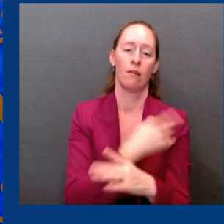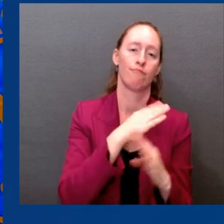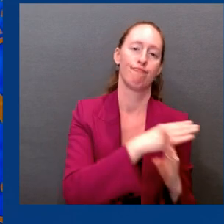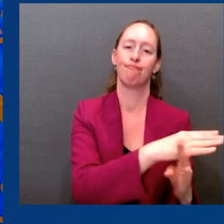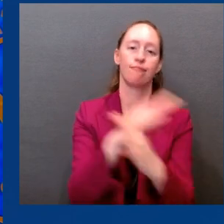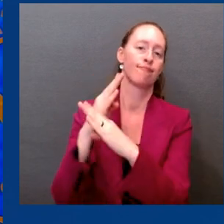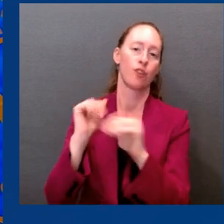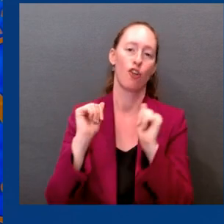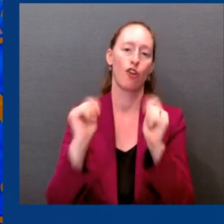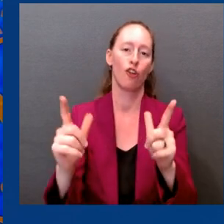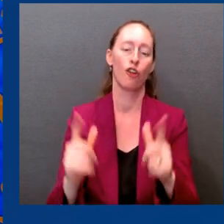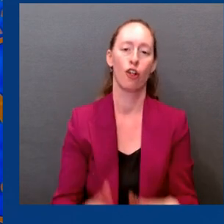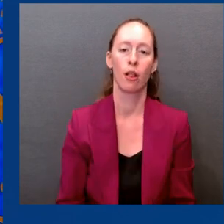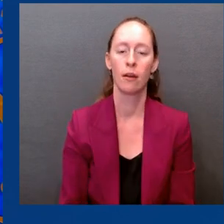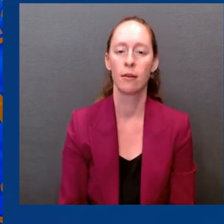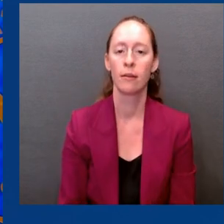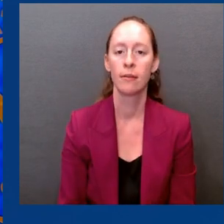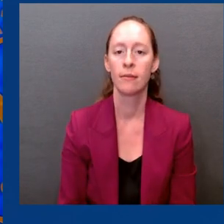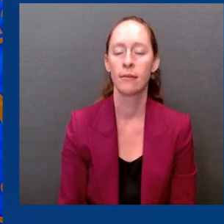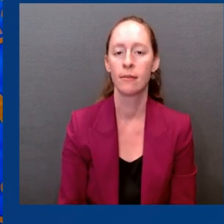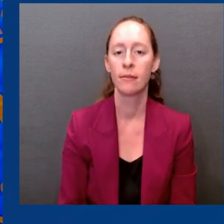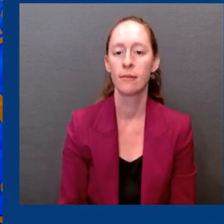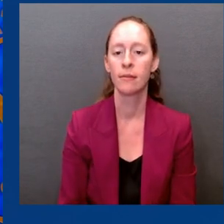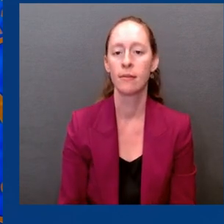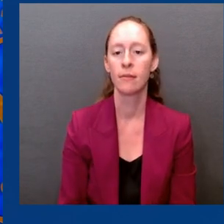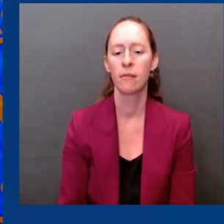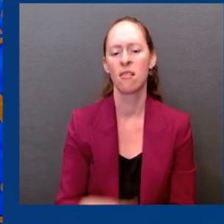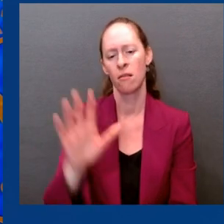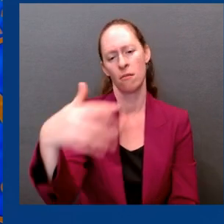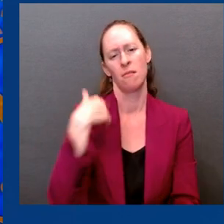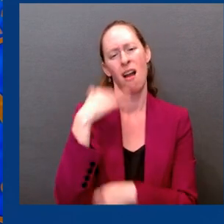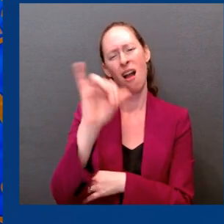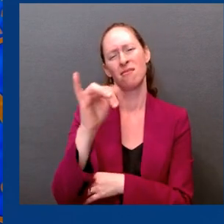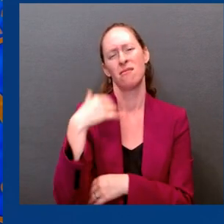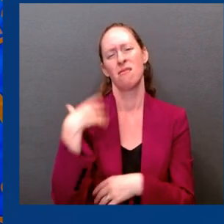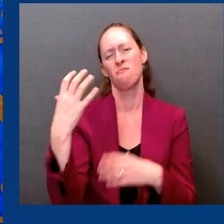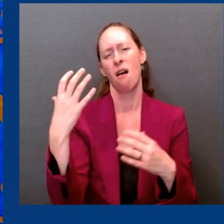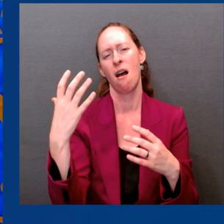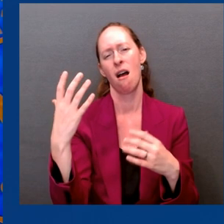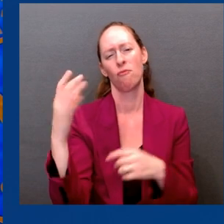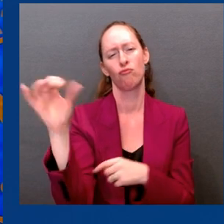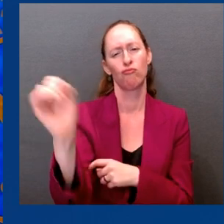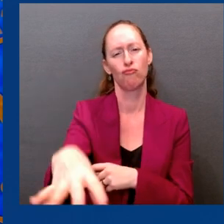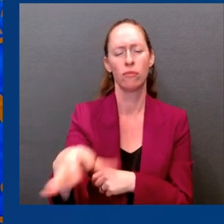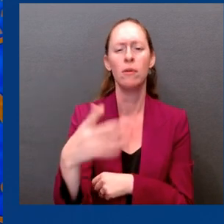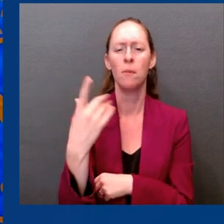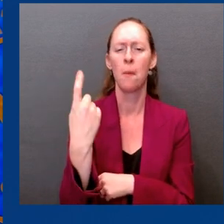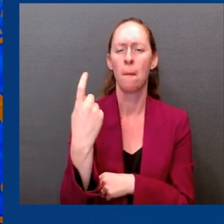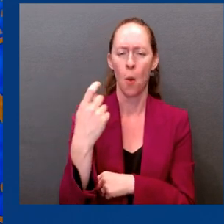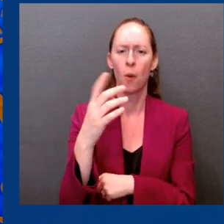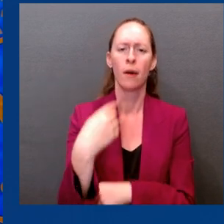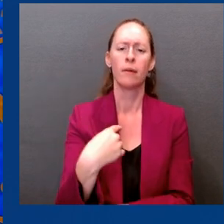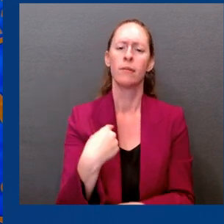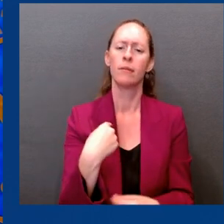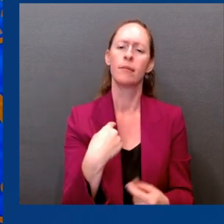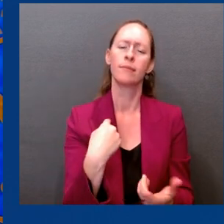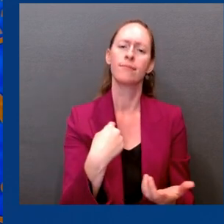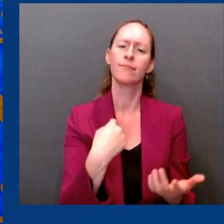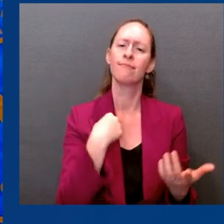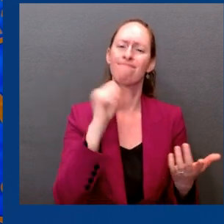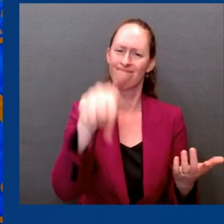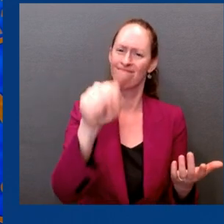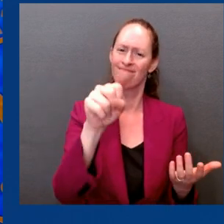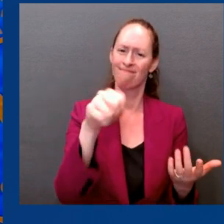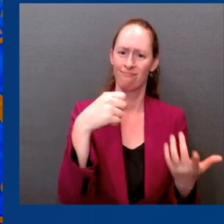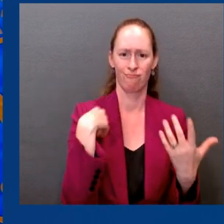we totally agree. We want to get a pan-coronavirus type of a vaccine with either a different platform or a better